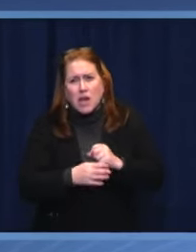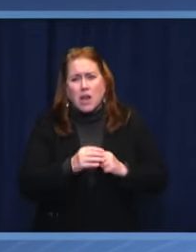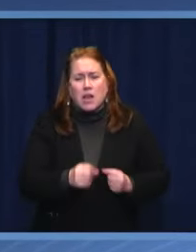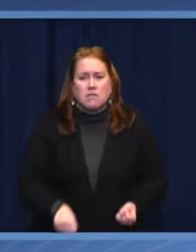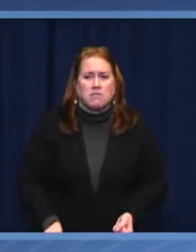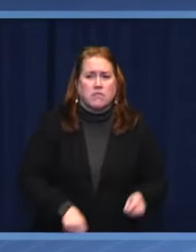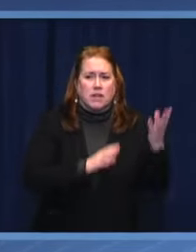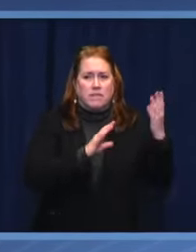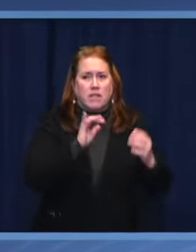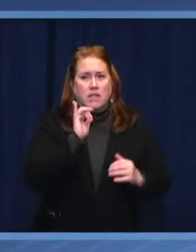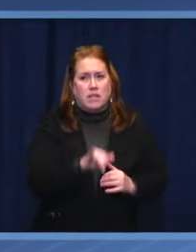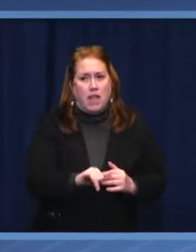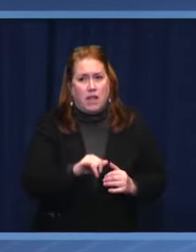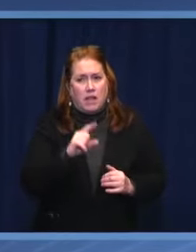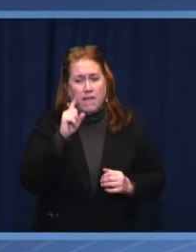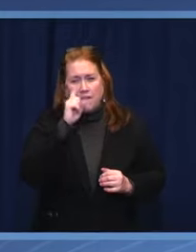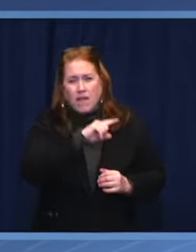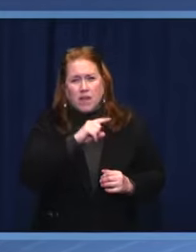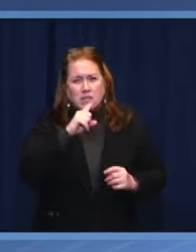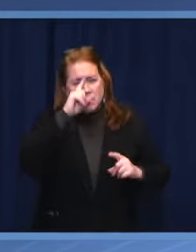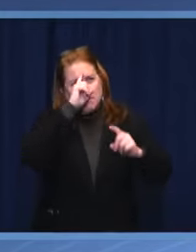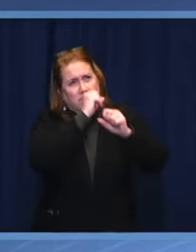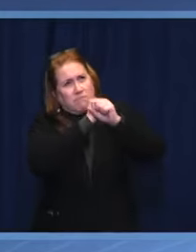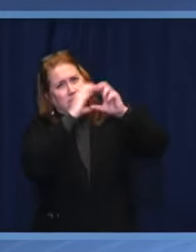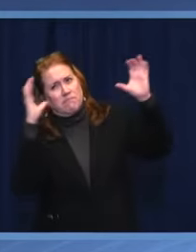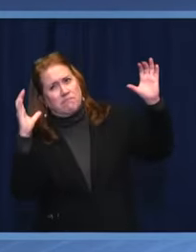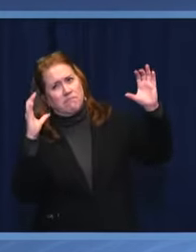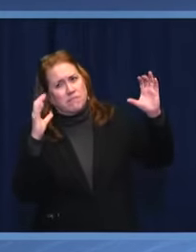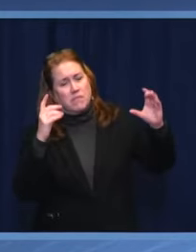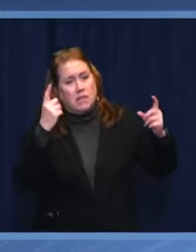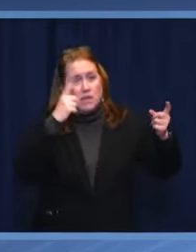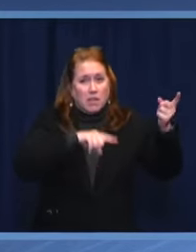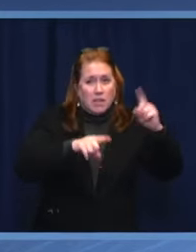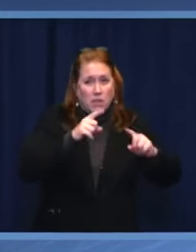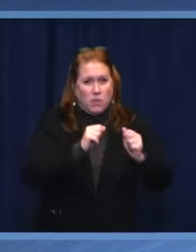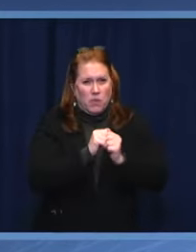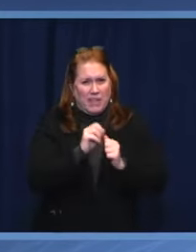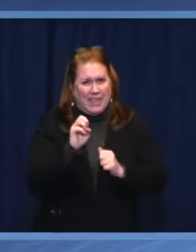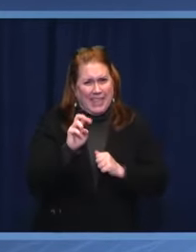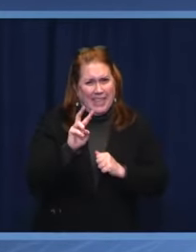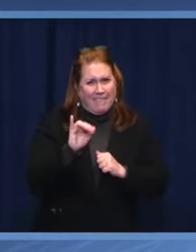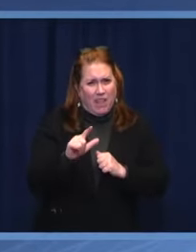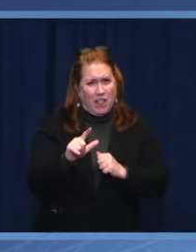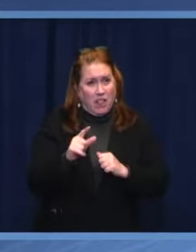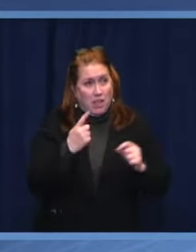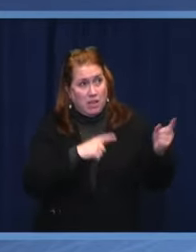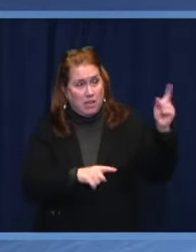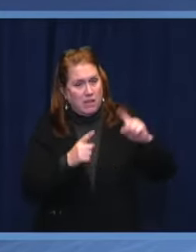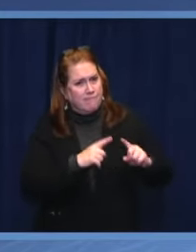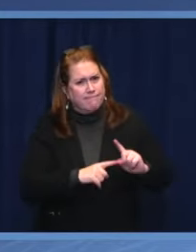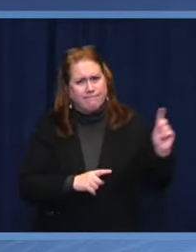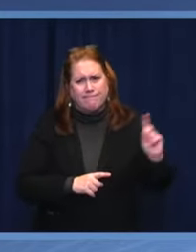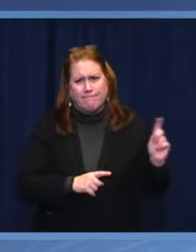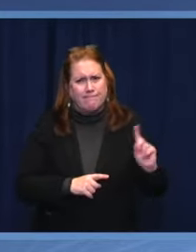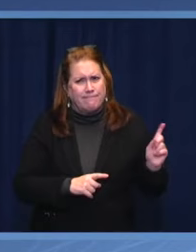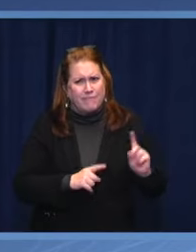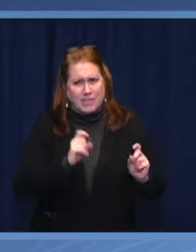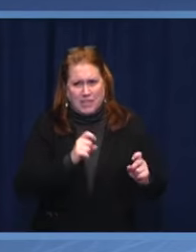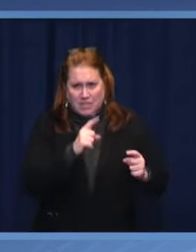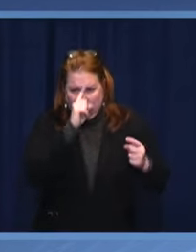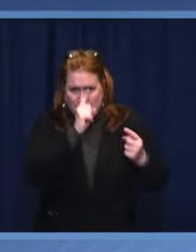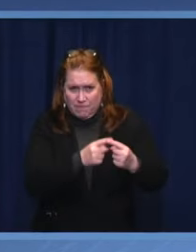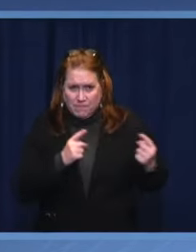illusion that compromising with evil can give something to freedom. The enemies of democracy